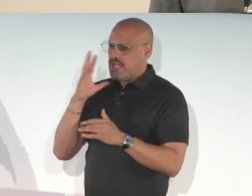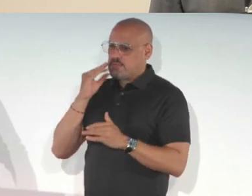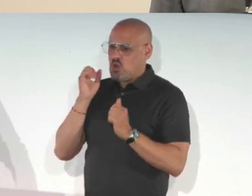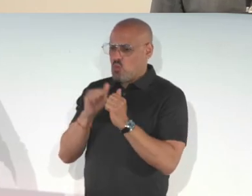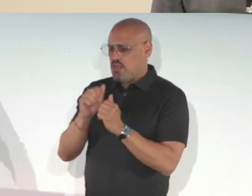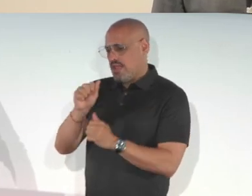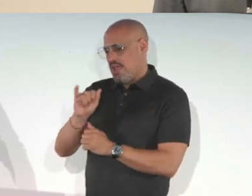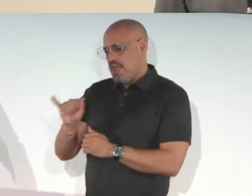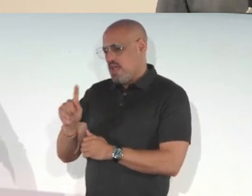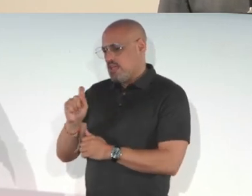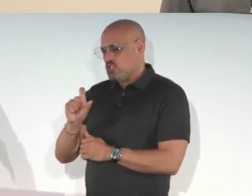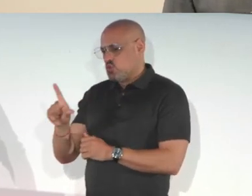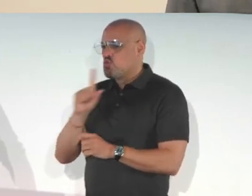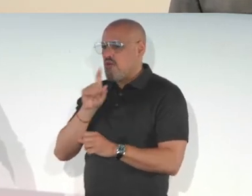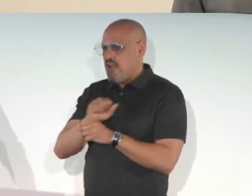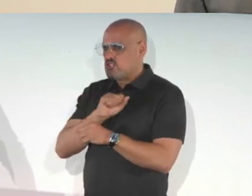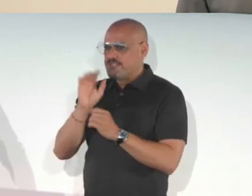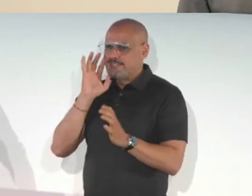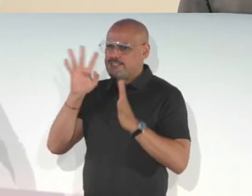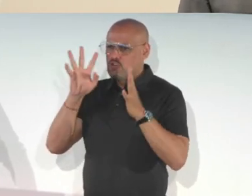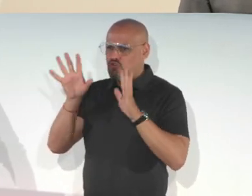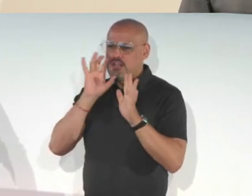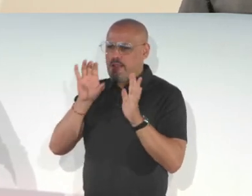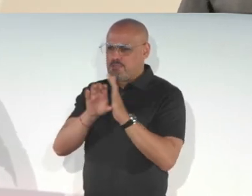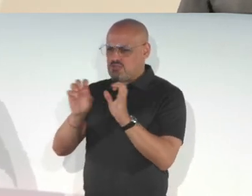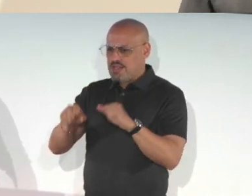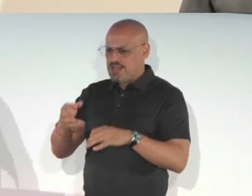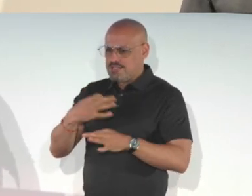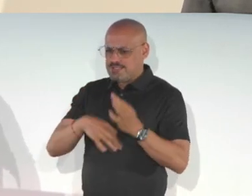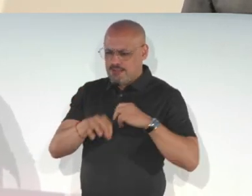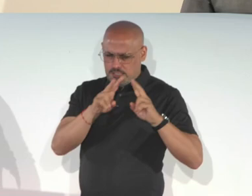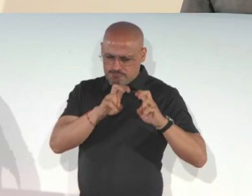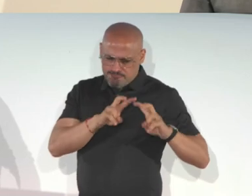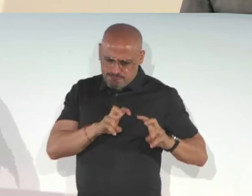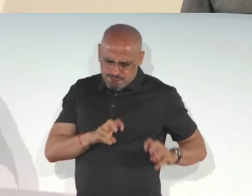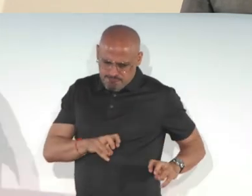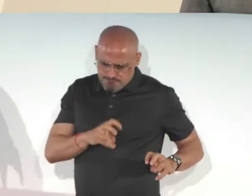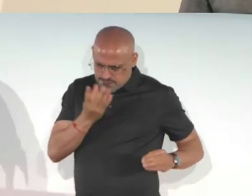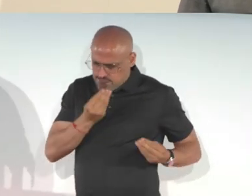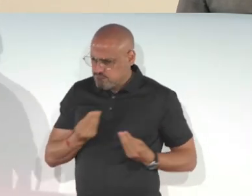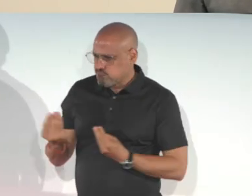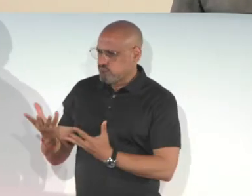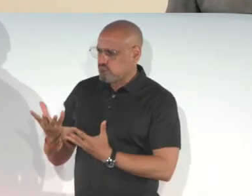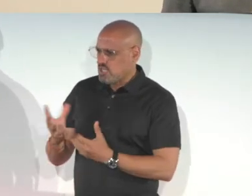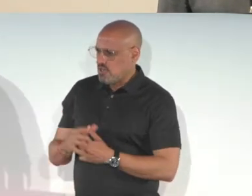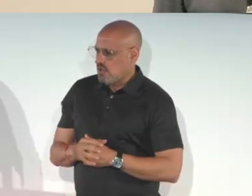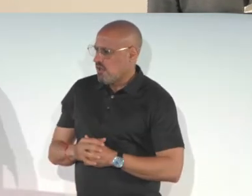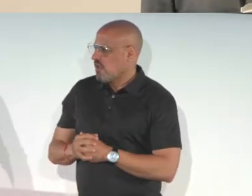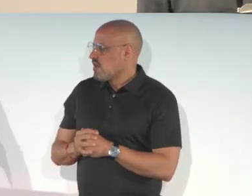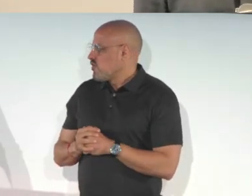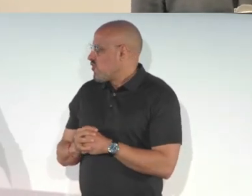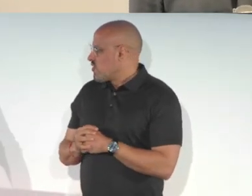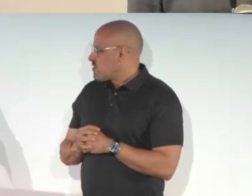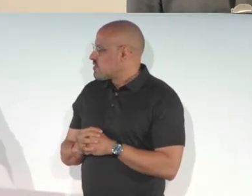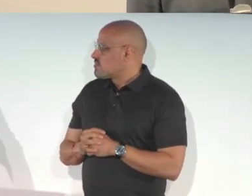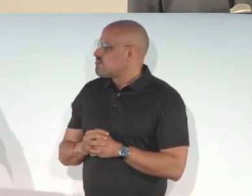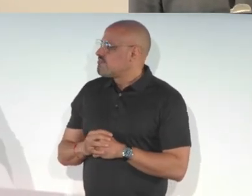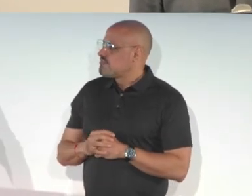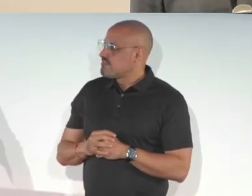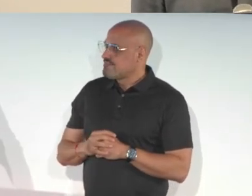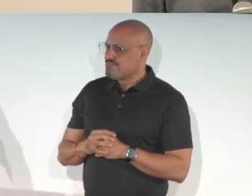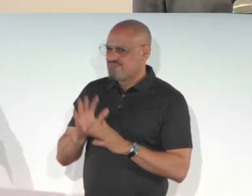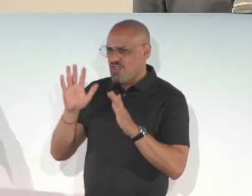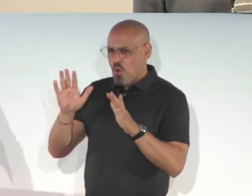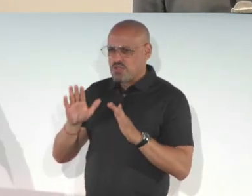user. I think people are excited about that. So maybe an equivalent experience with an AI tool that can actually generate an image as opposed